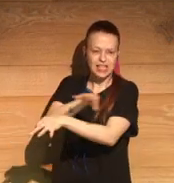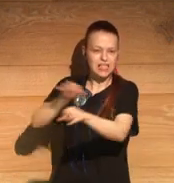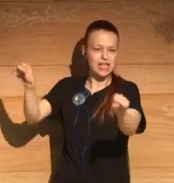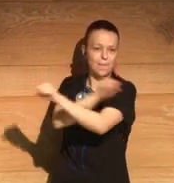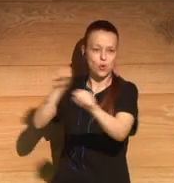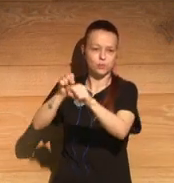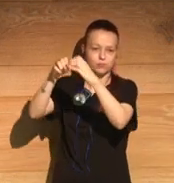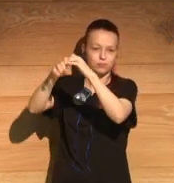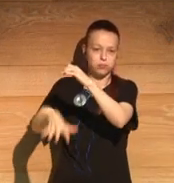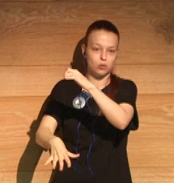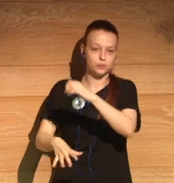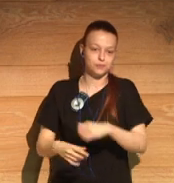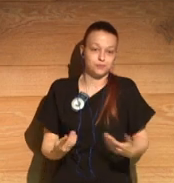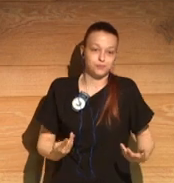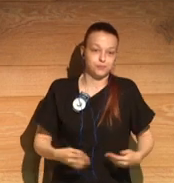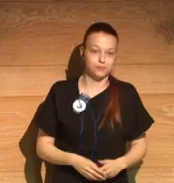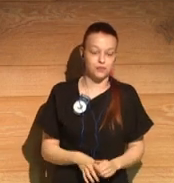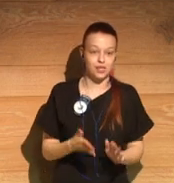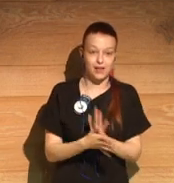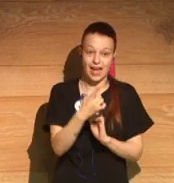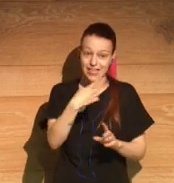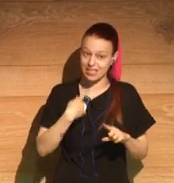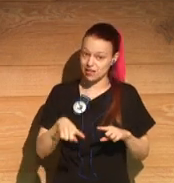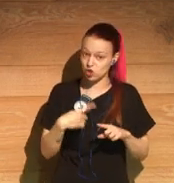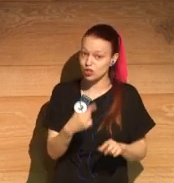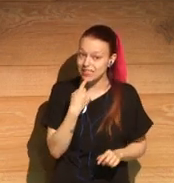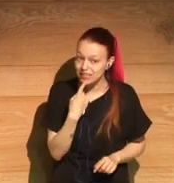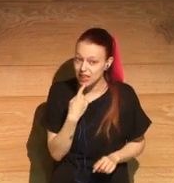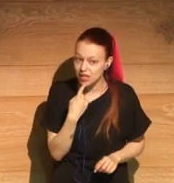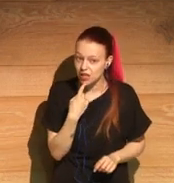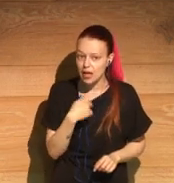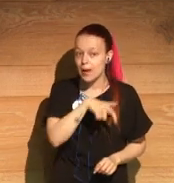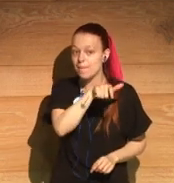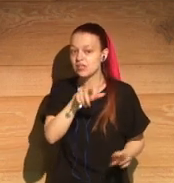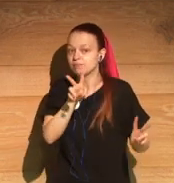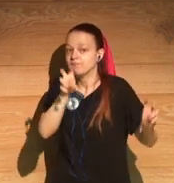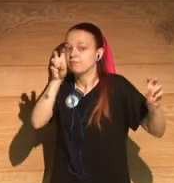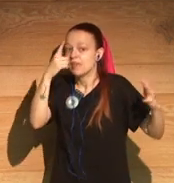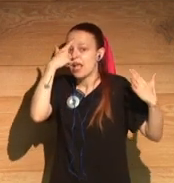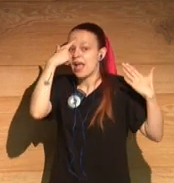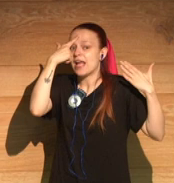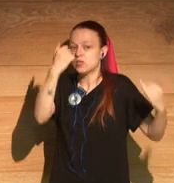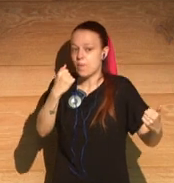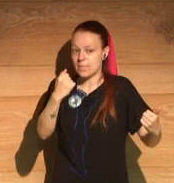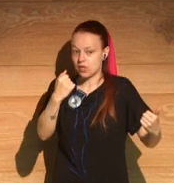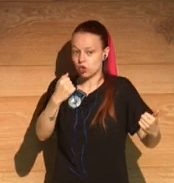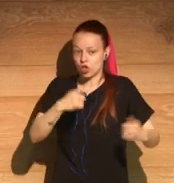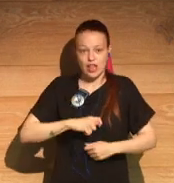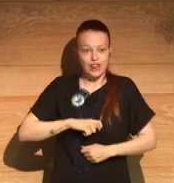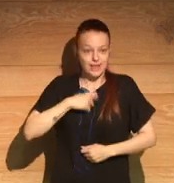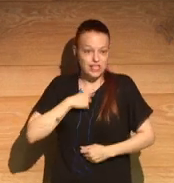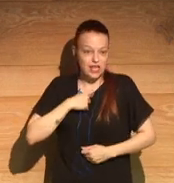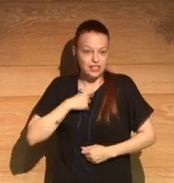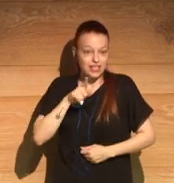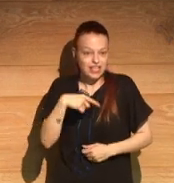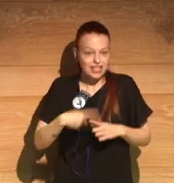being actually discussed by supposedly civilized people on the national airwaves. And as a teenager thinking, well, is